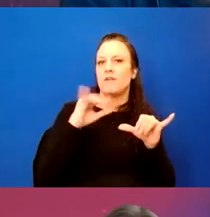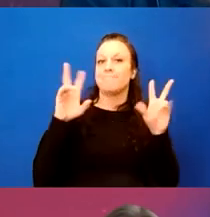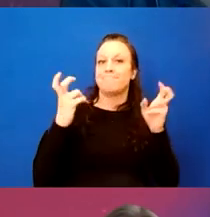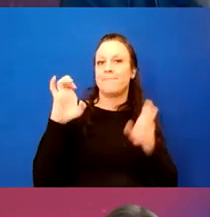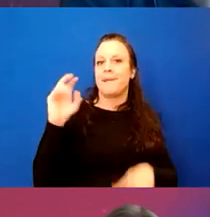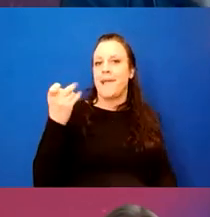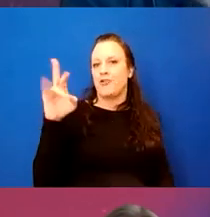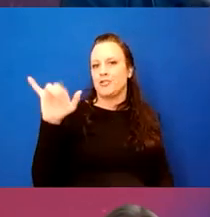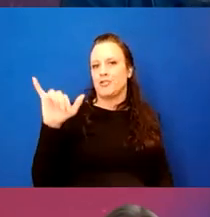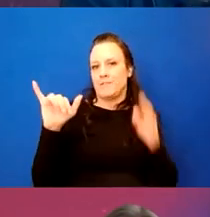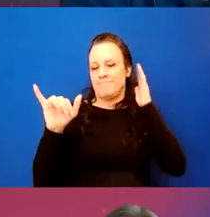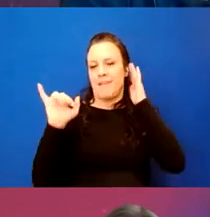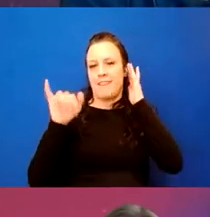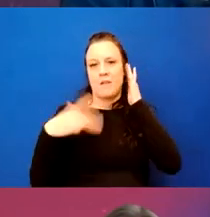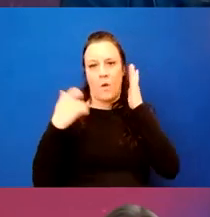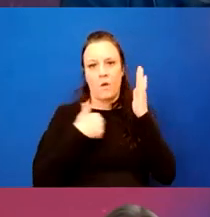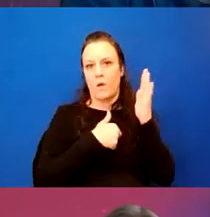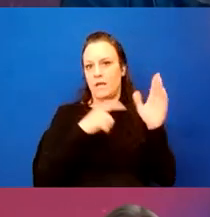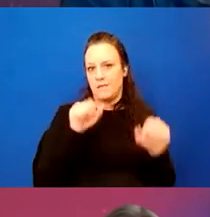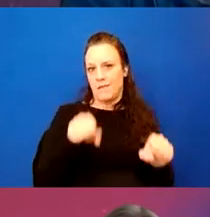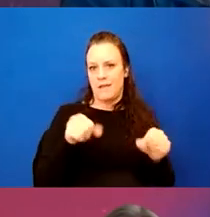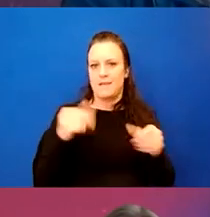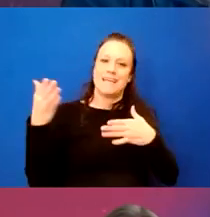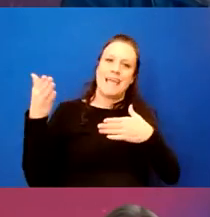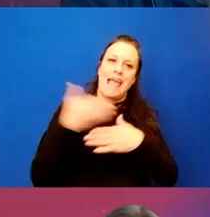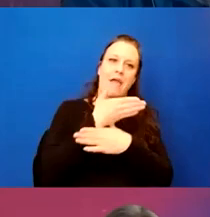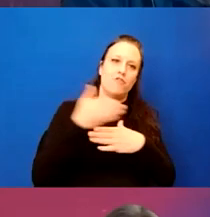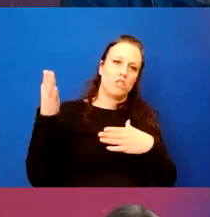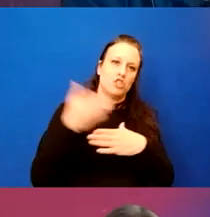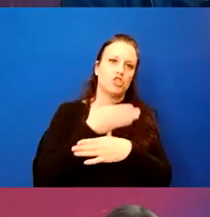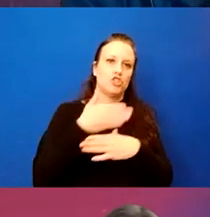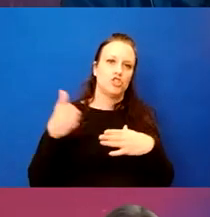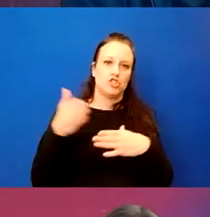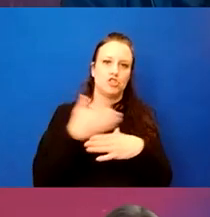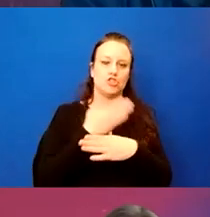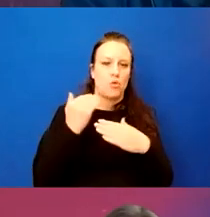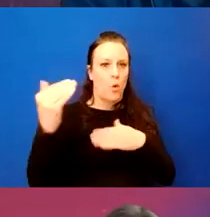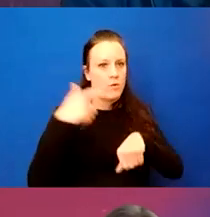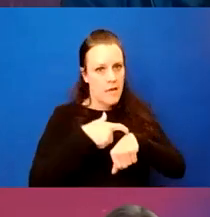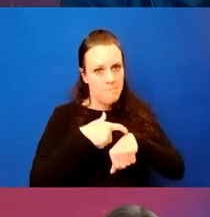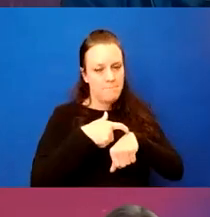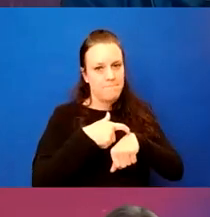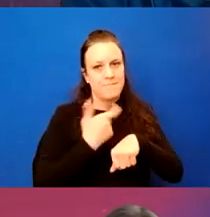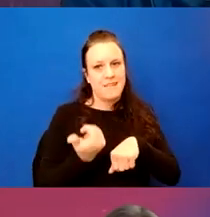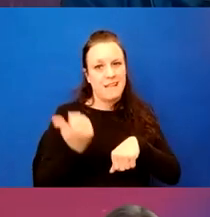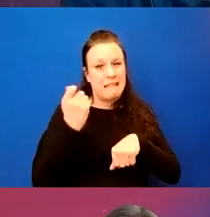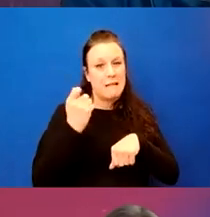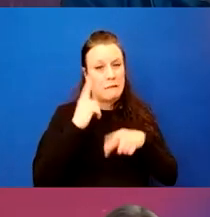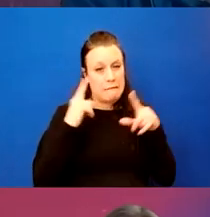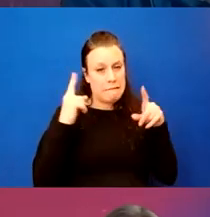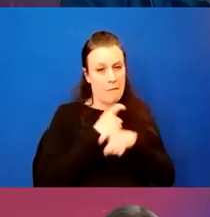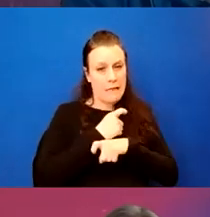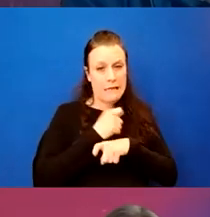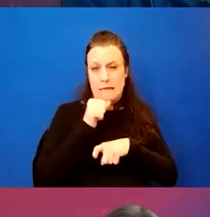um, which is one reason why we can take it, um, as an average, uh, uh, over time. Um, it is a little complicated and